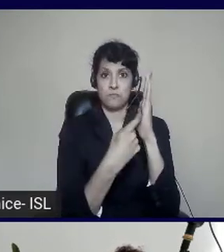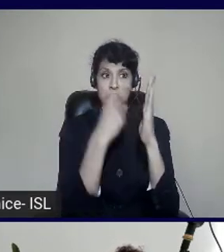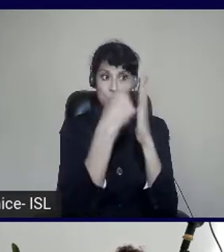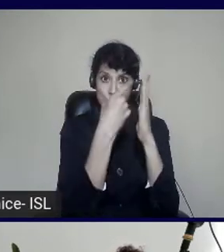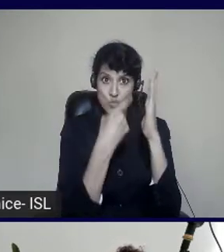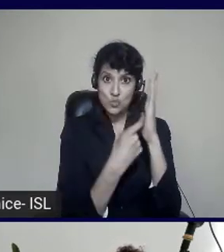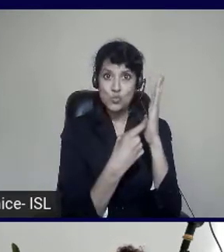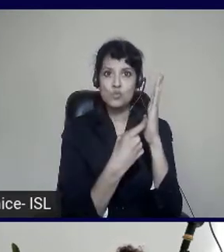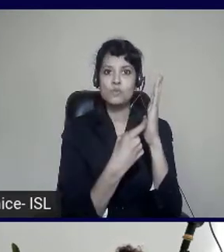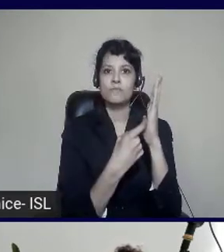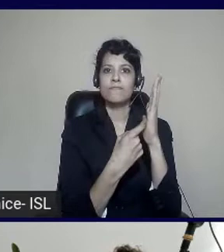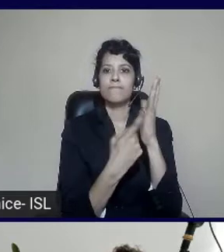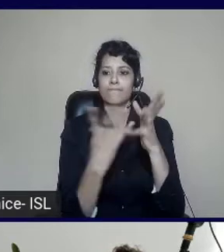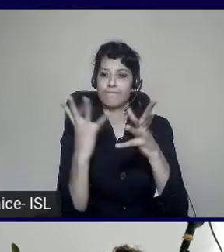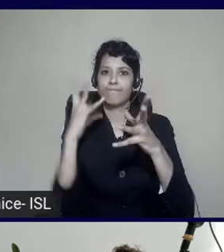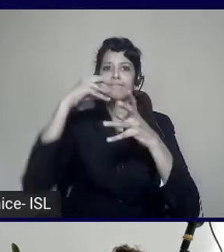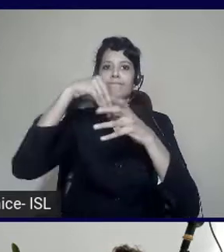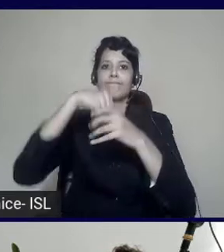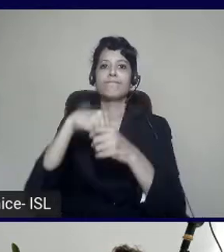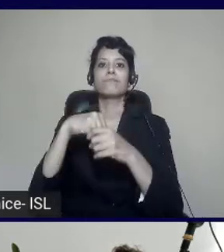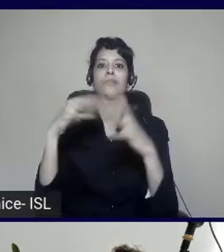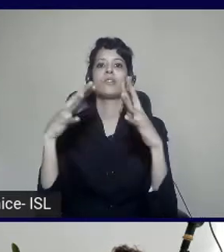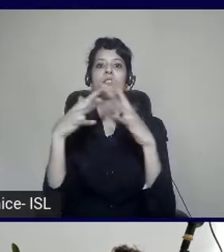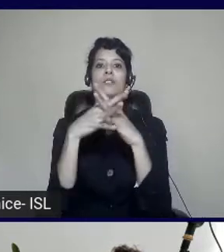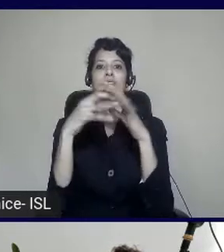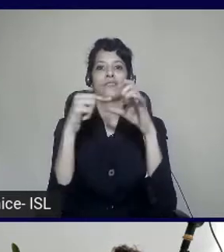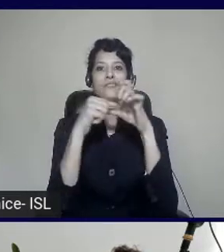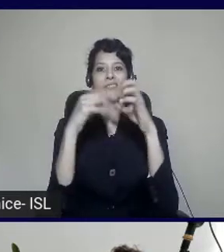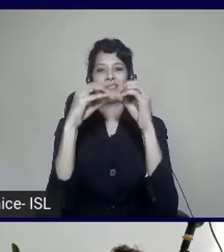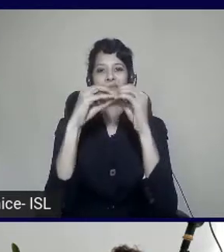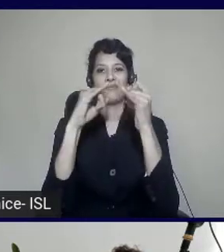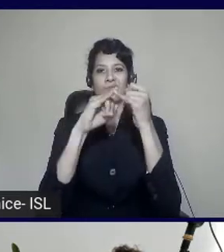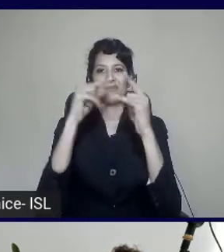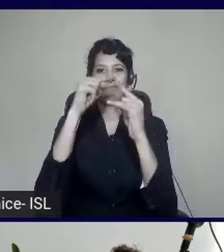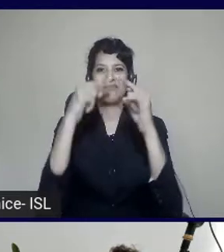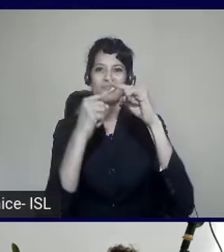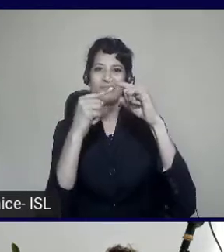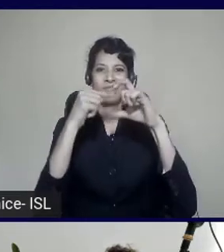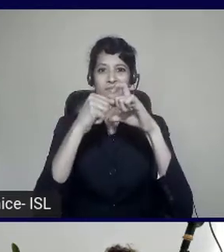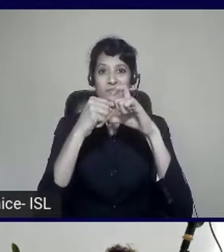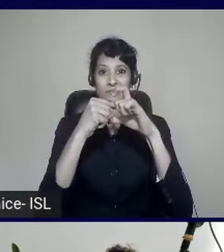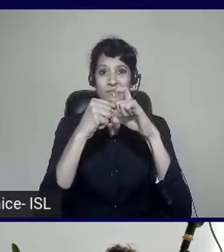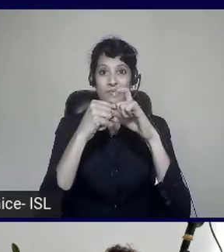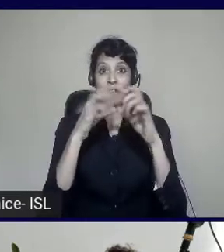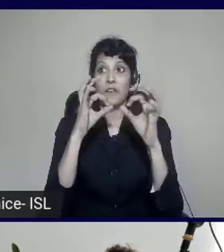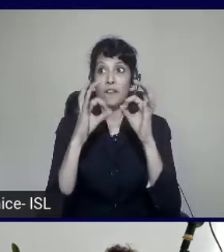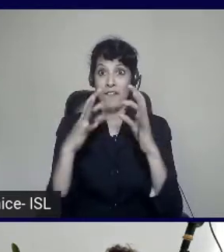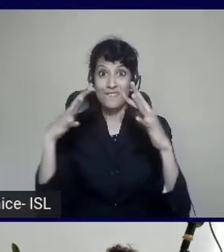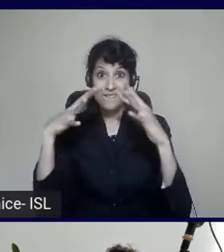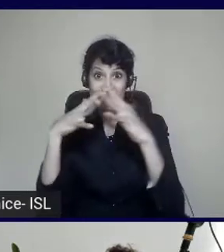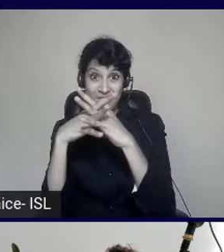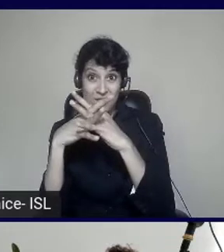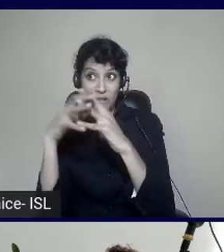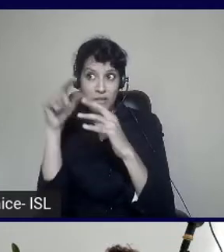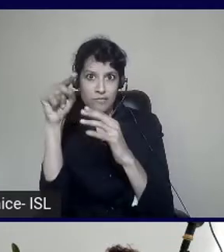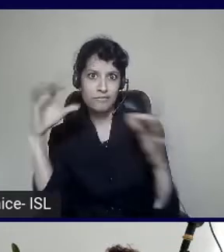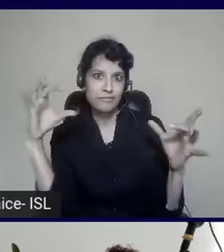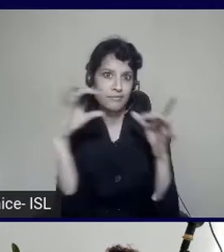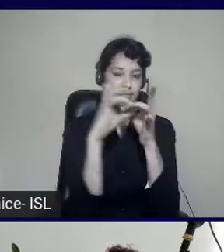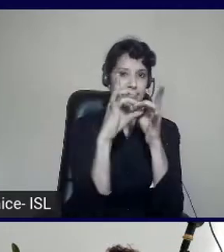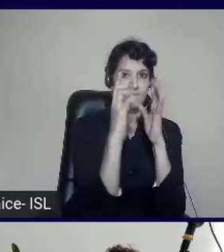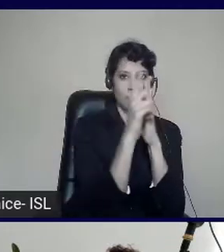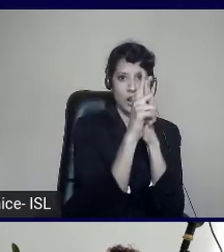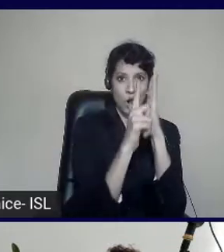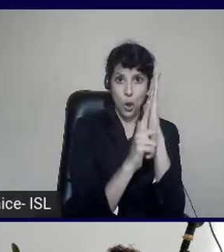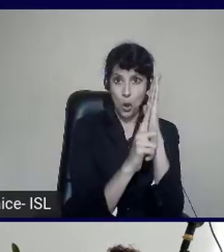government's website or one of their local websites, you get $100,000 fine